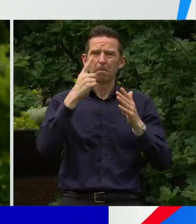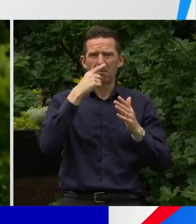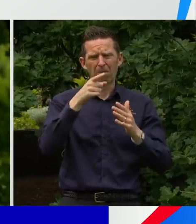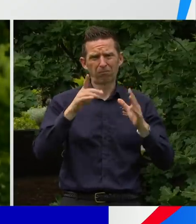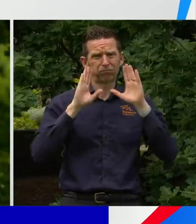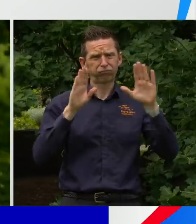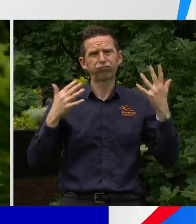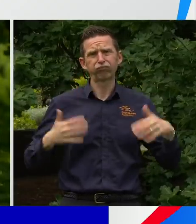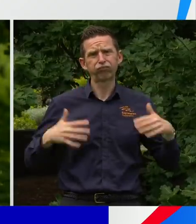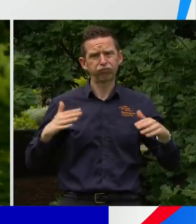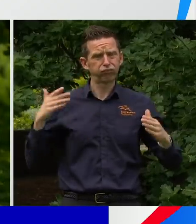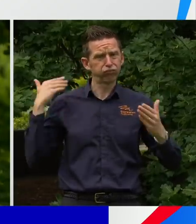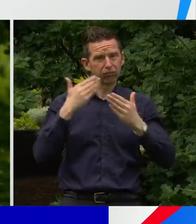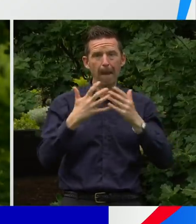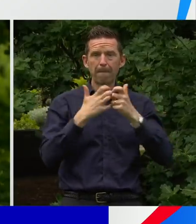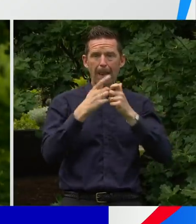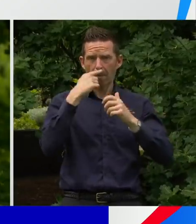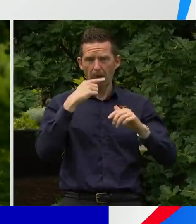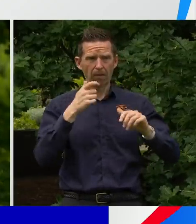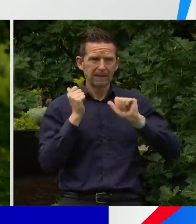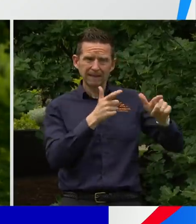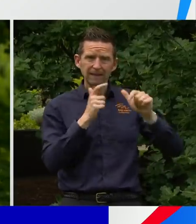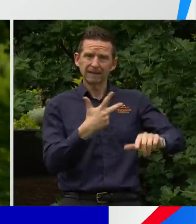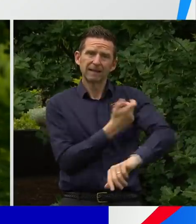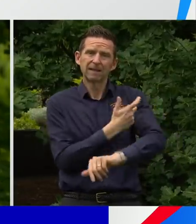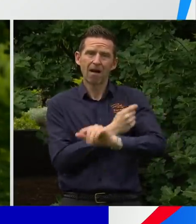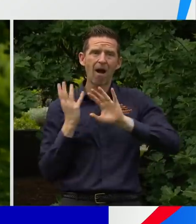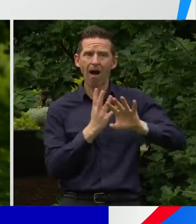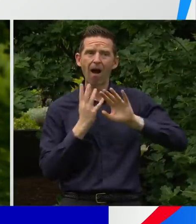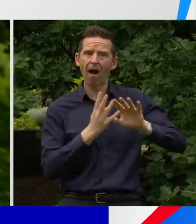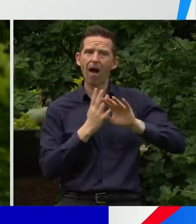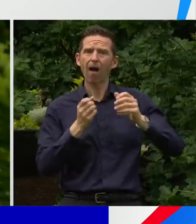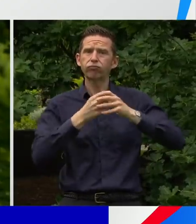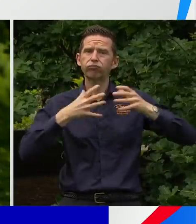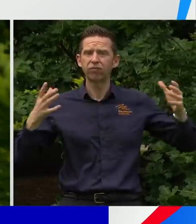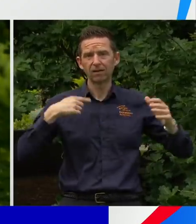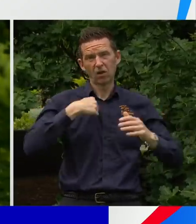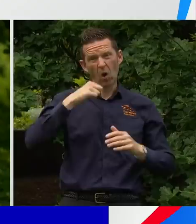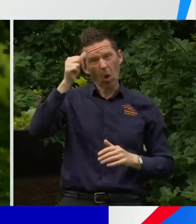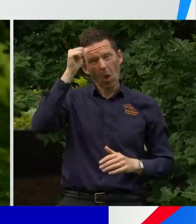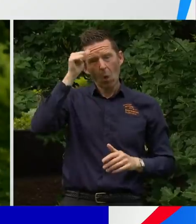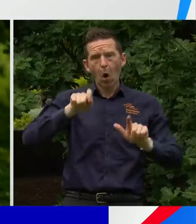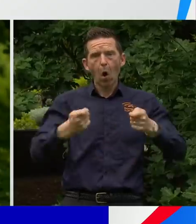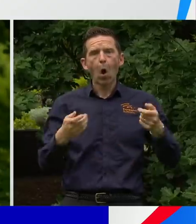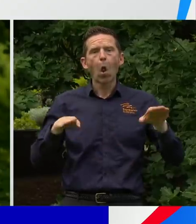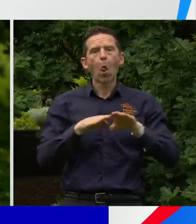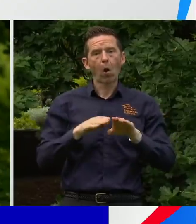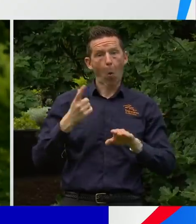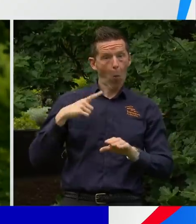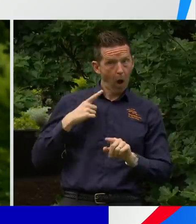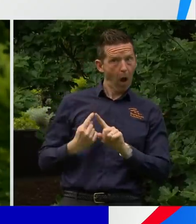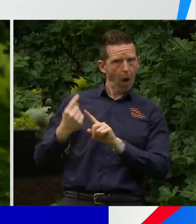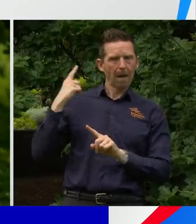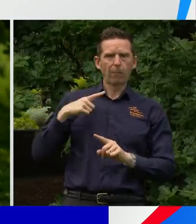So many people going and getting vaccinated so quickly. We always said that lockdowns were a function of not having the vaccine that we needed.